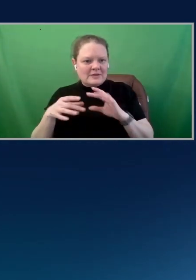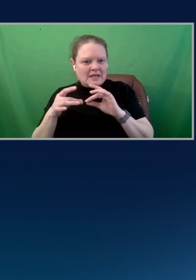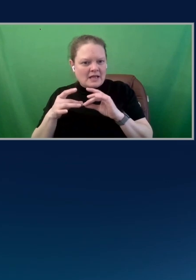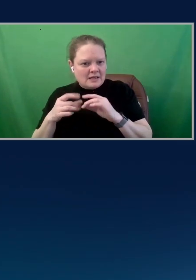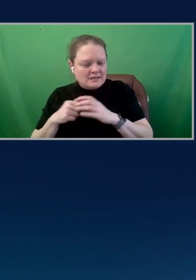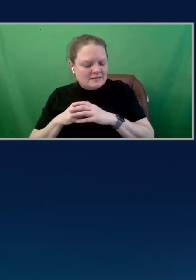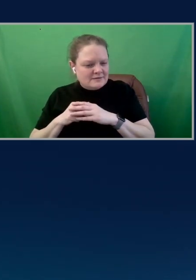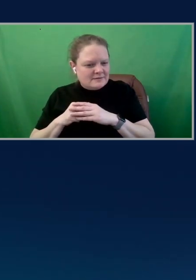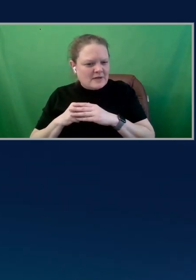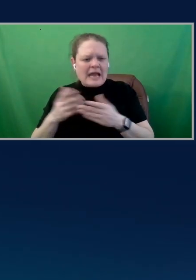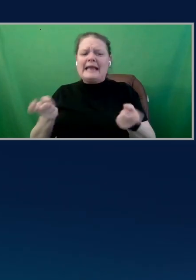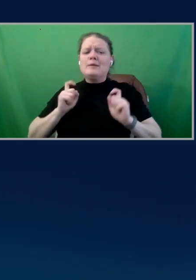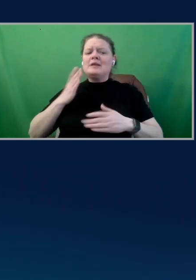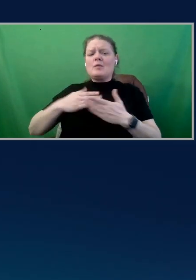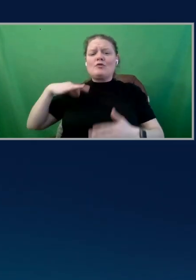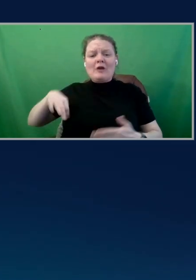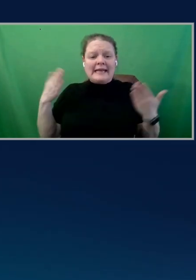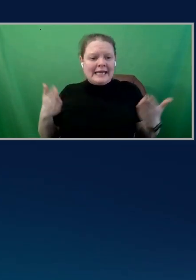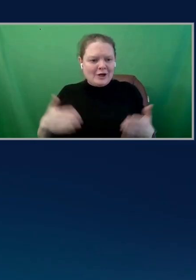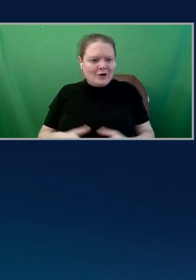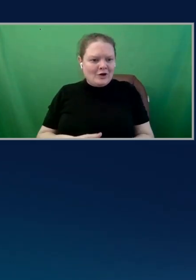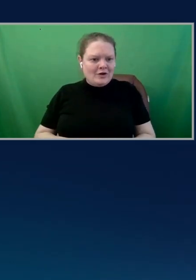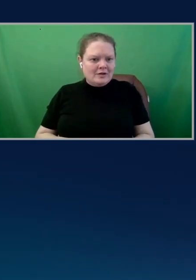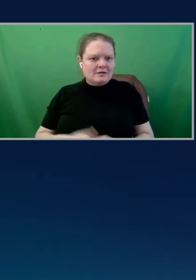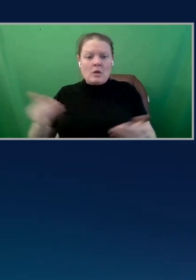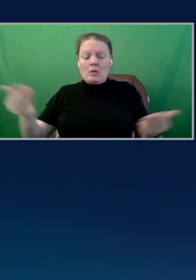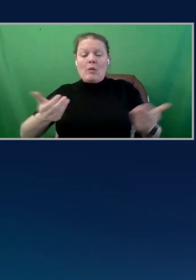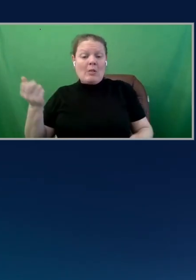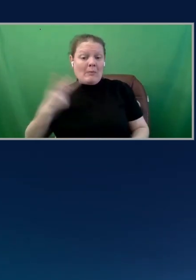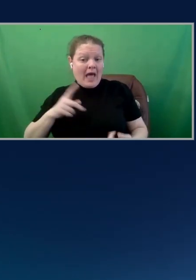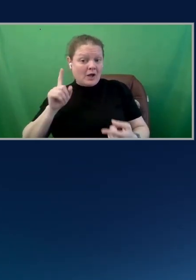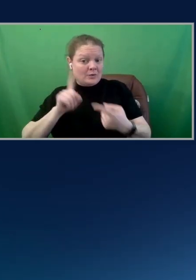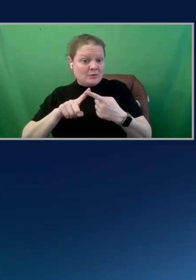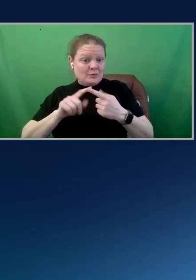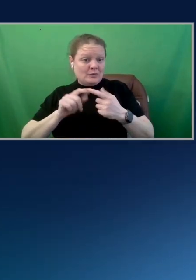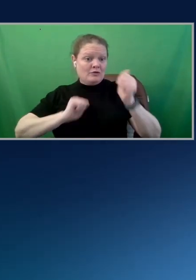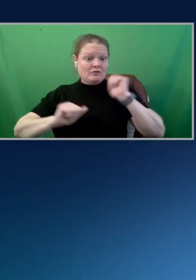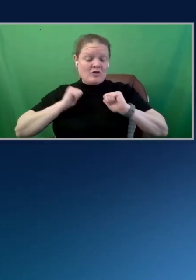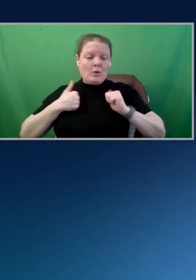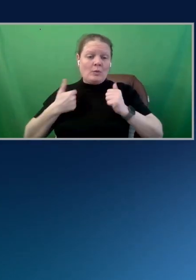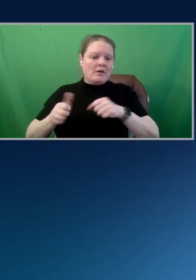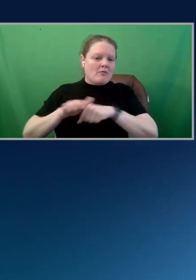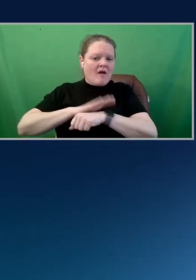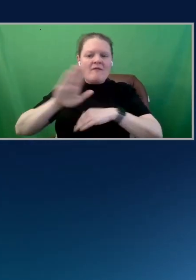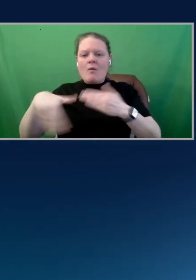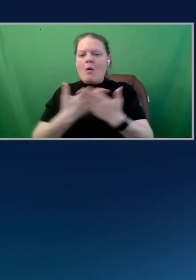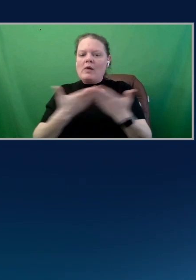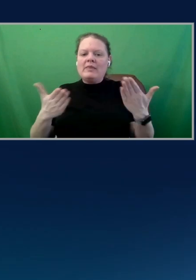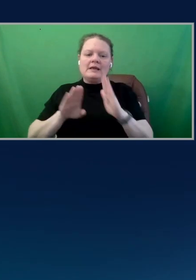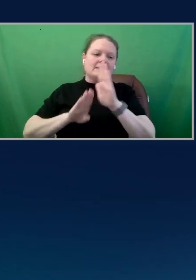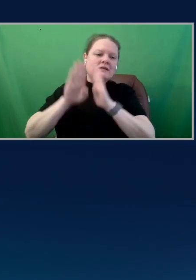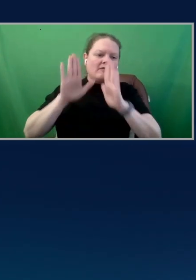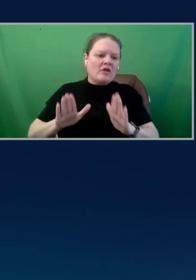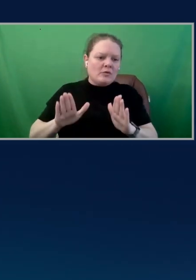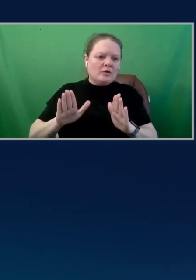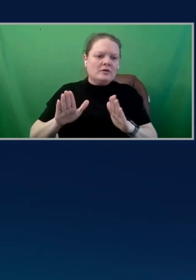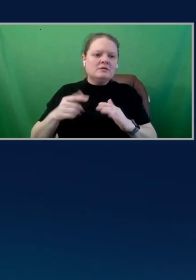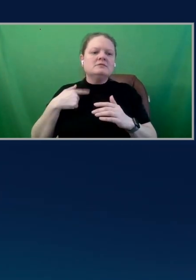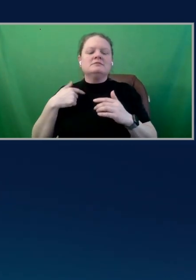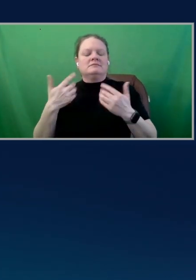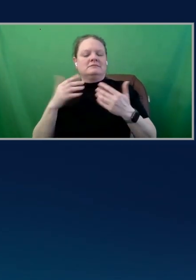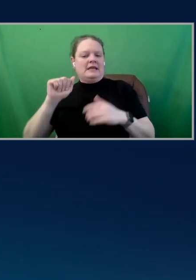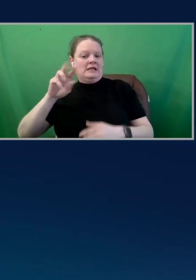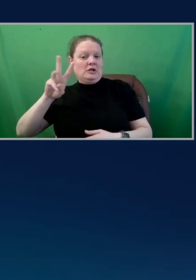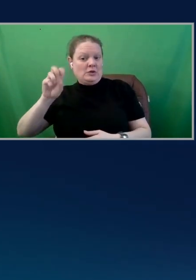credit here. Of course. Welcome back to the show. We are covering all things developer, all things AWS. We've talked with